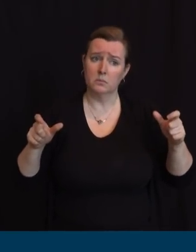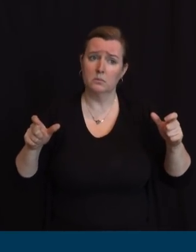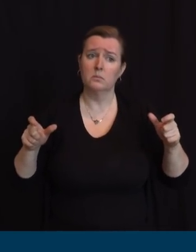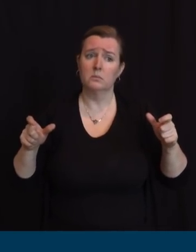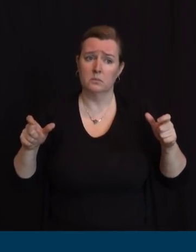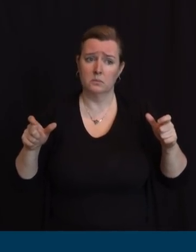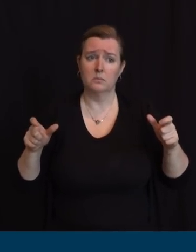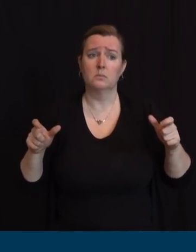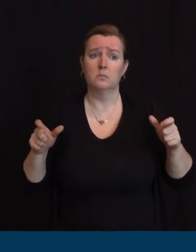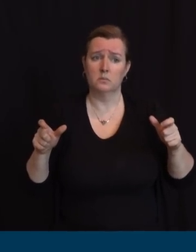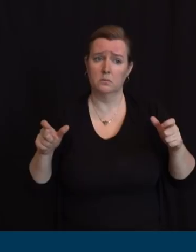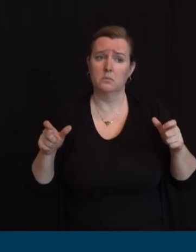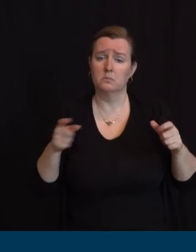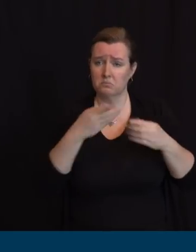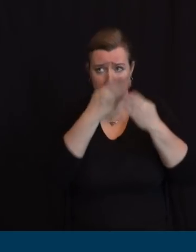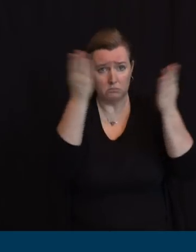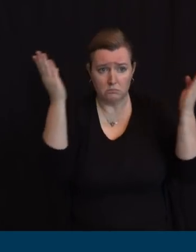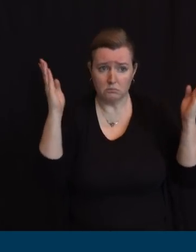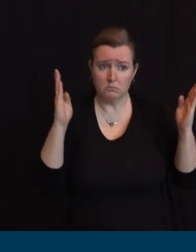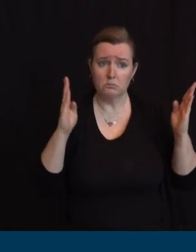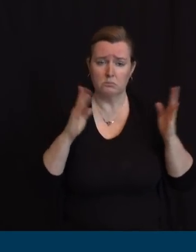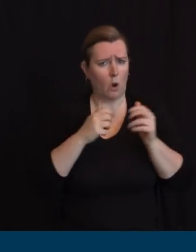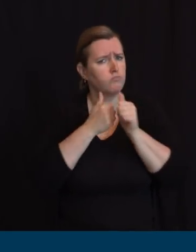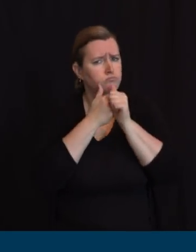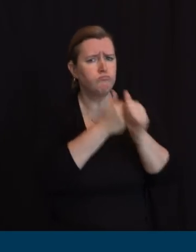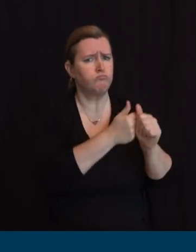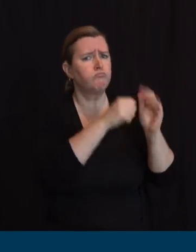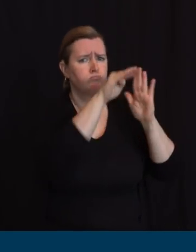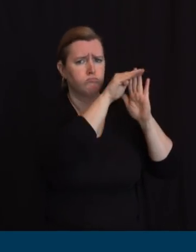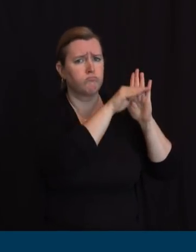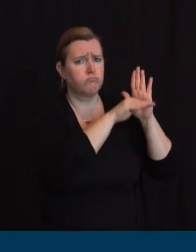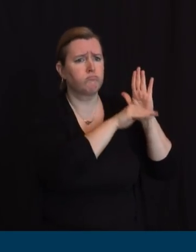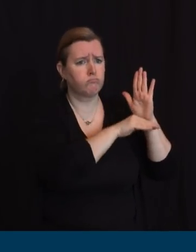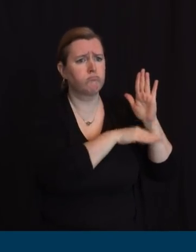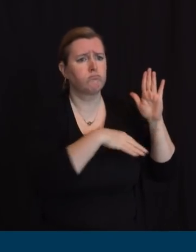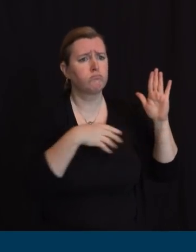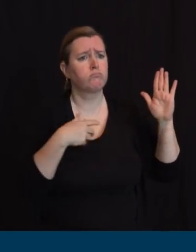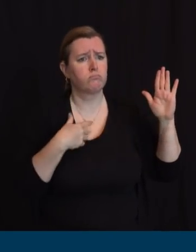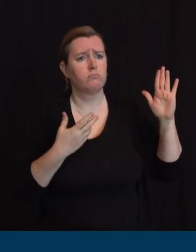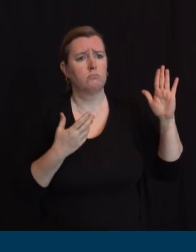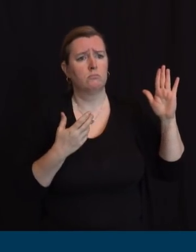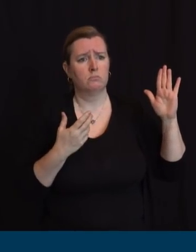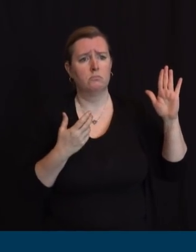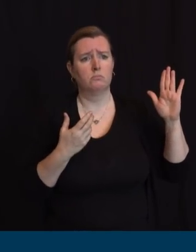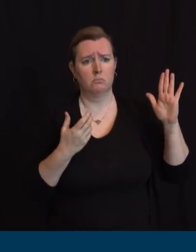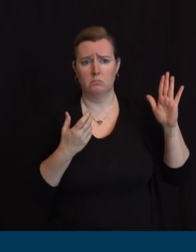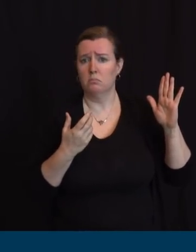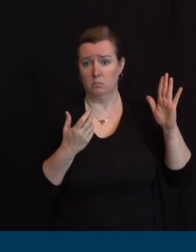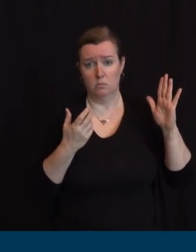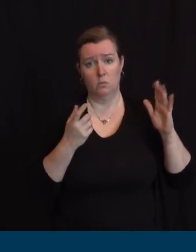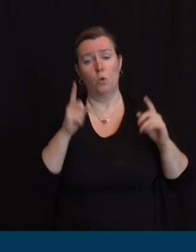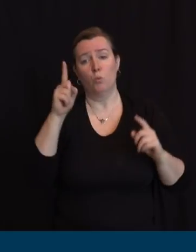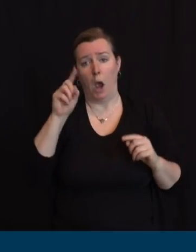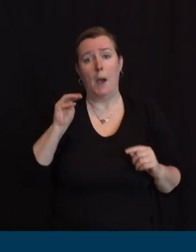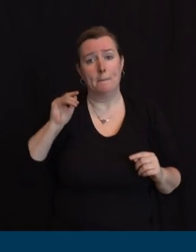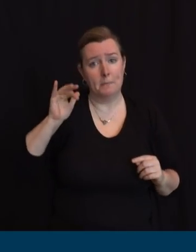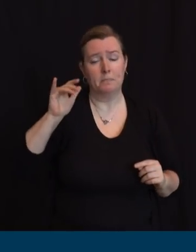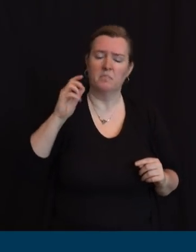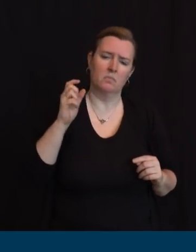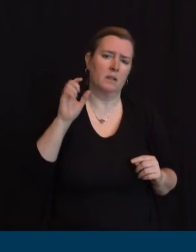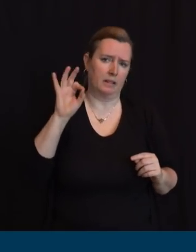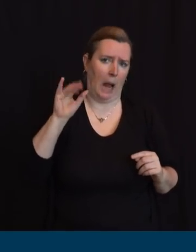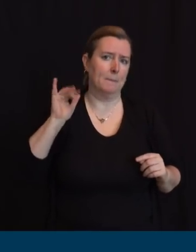compliance by millions of you and that is the singular, again, we've said this many times, but if we keep this curve